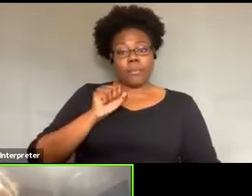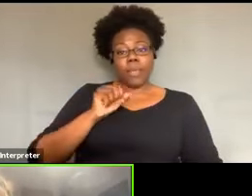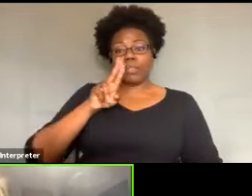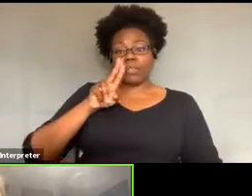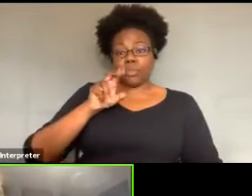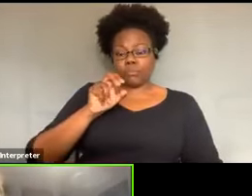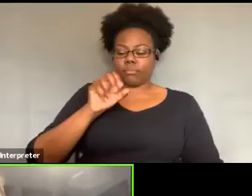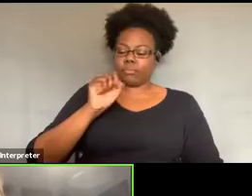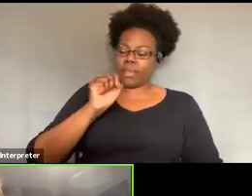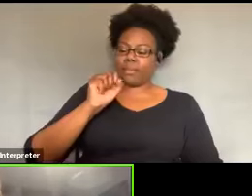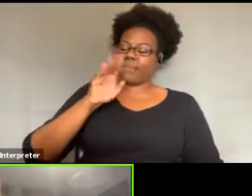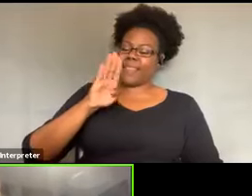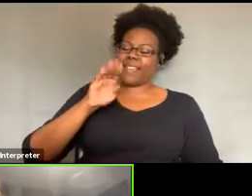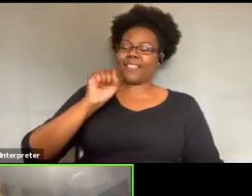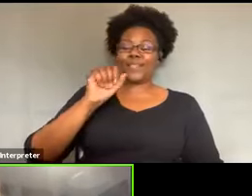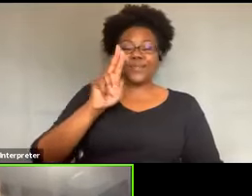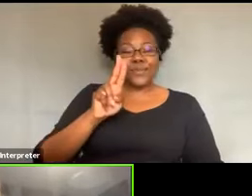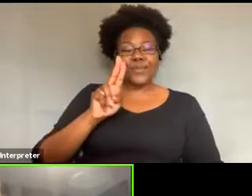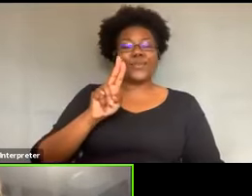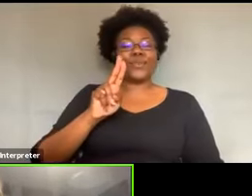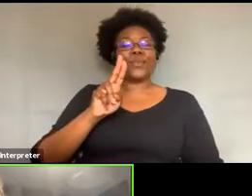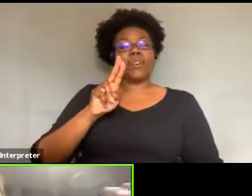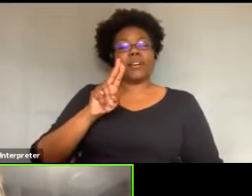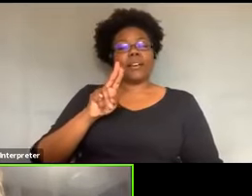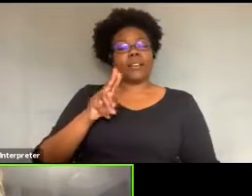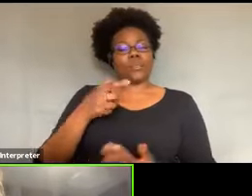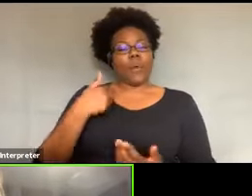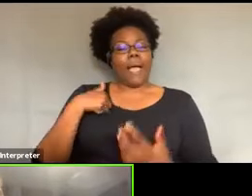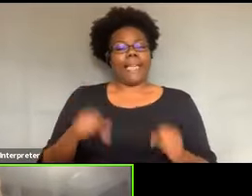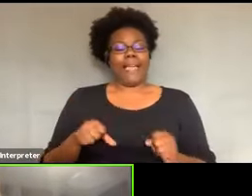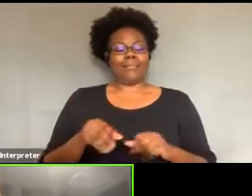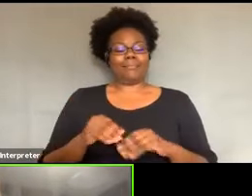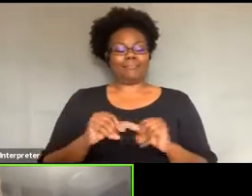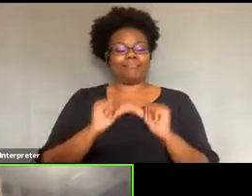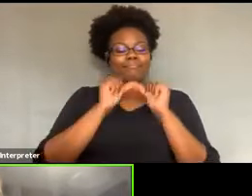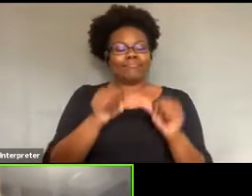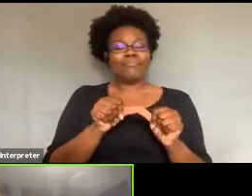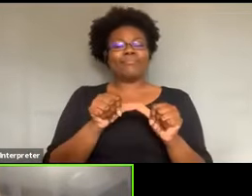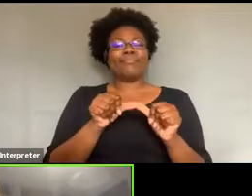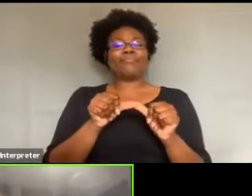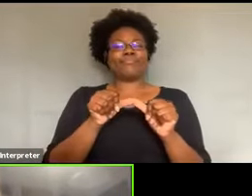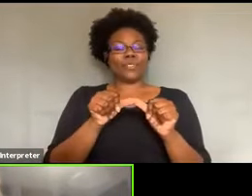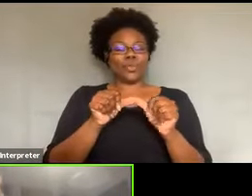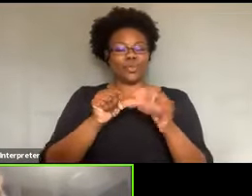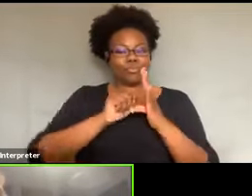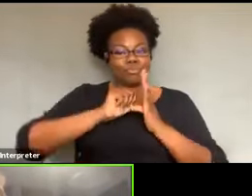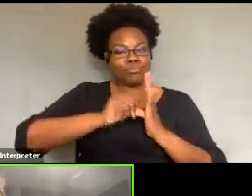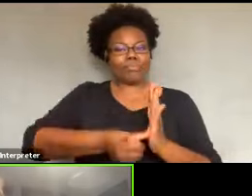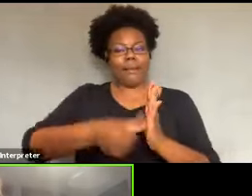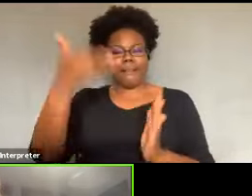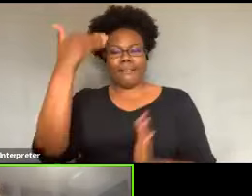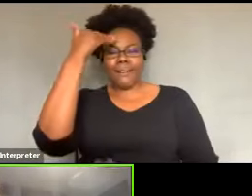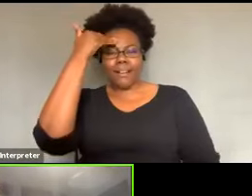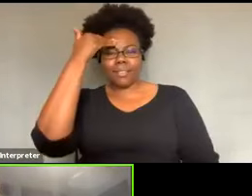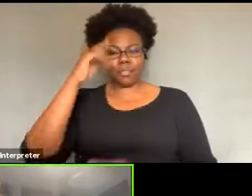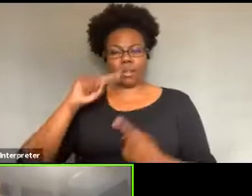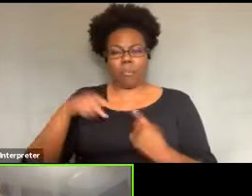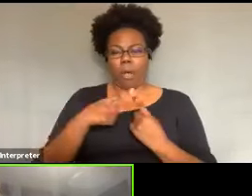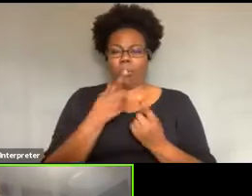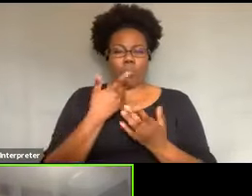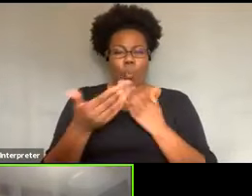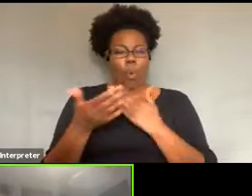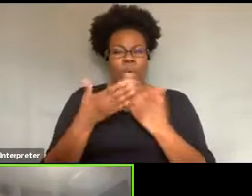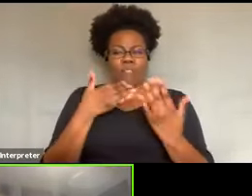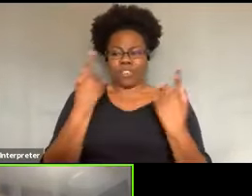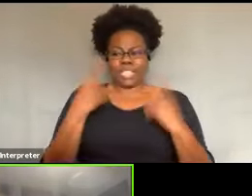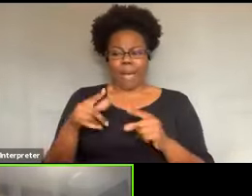could, uh, you know, could continue to, um, reinforce what, you know, what consciousness about whatever was going